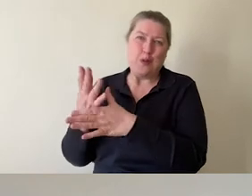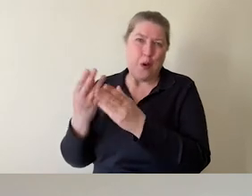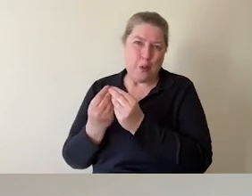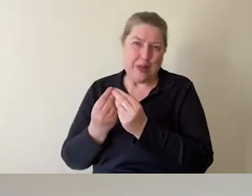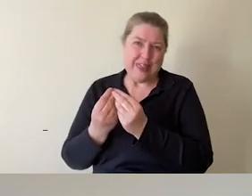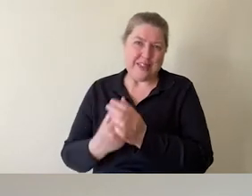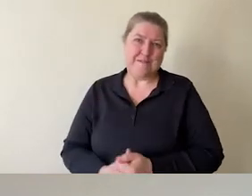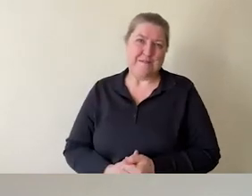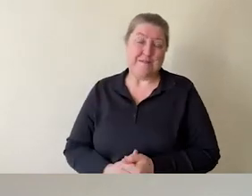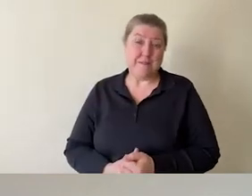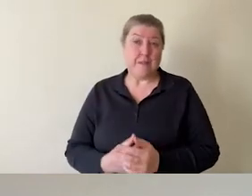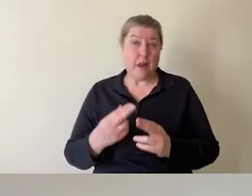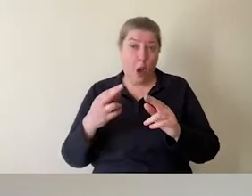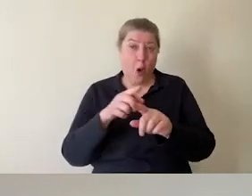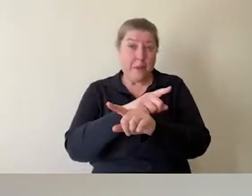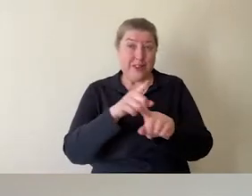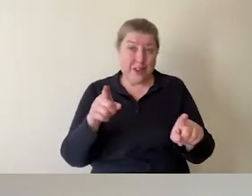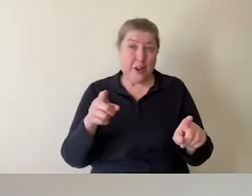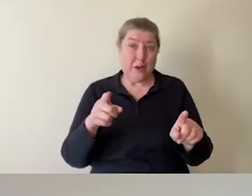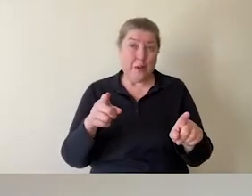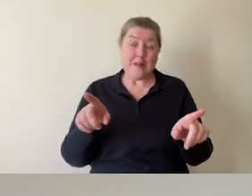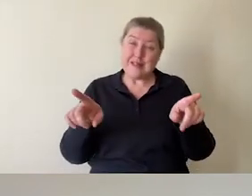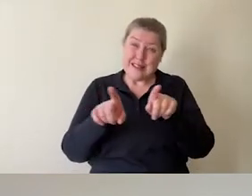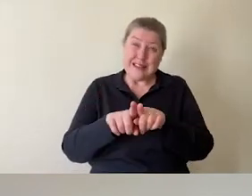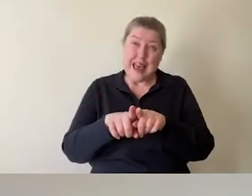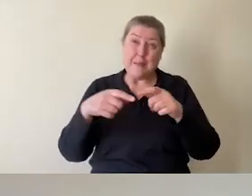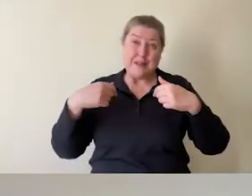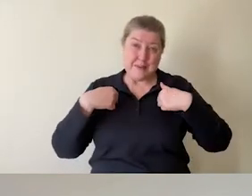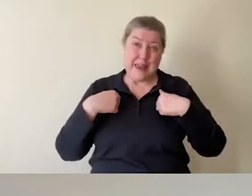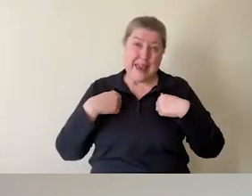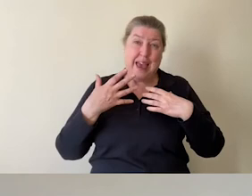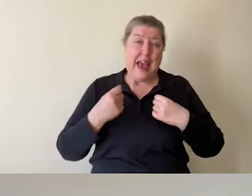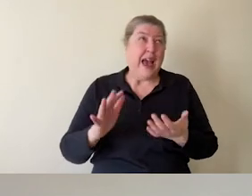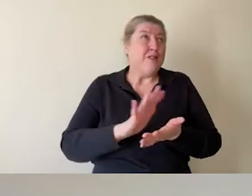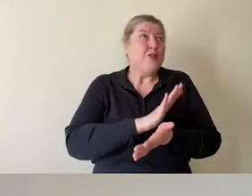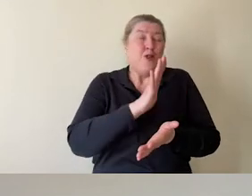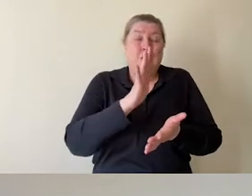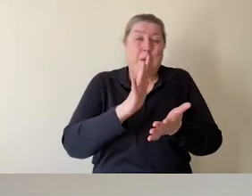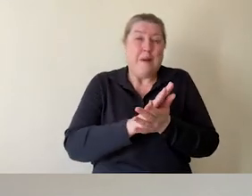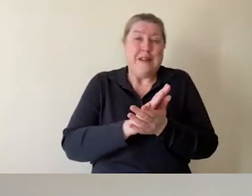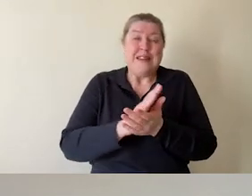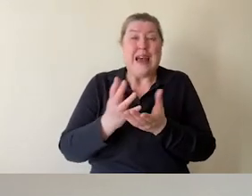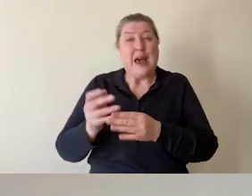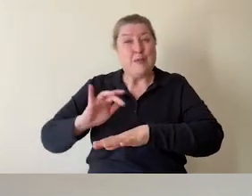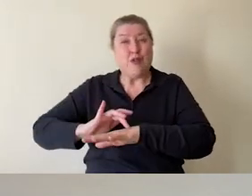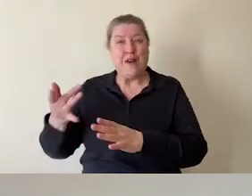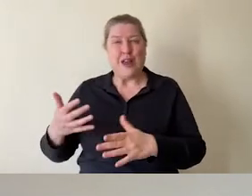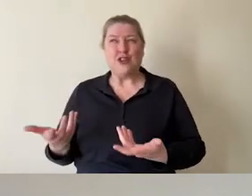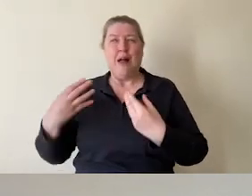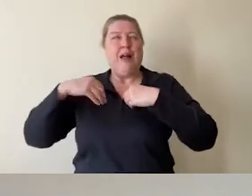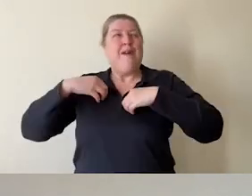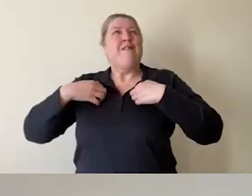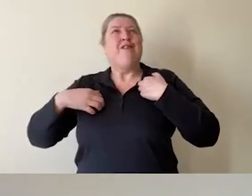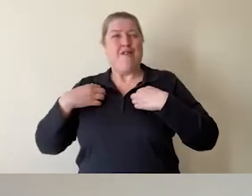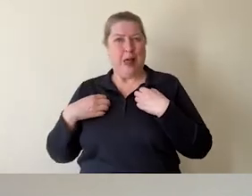and I hope that you have as much enjoyment and professional fulfillment from working with